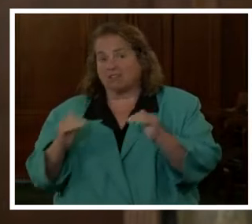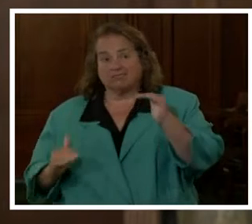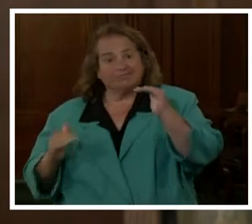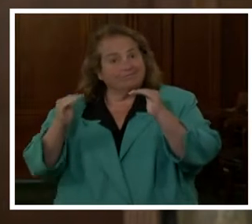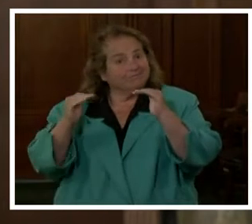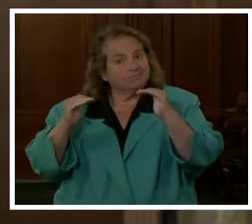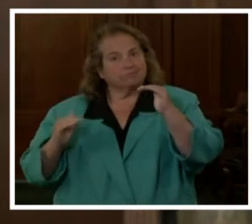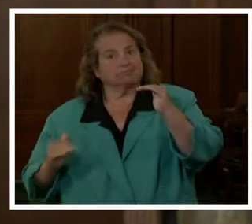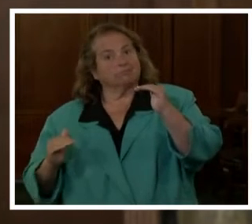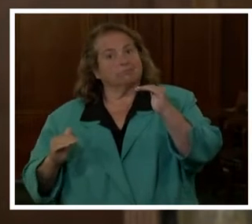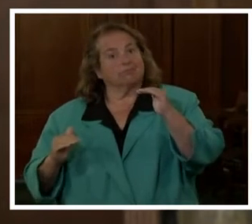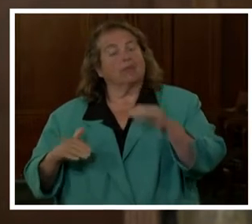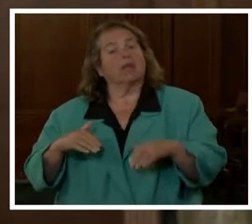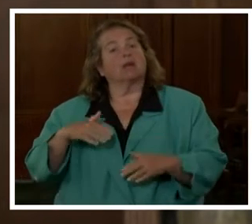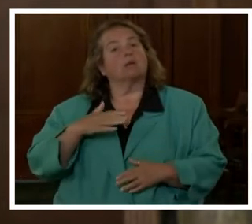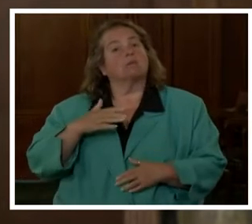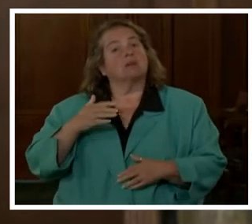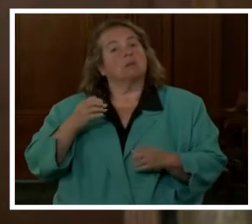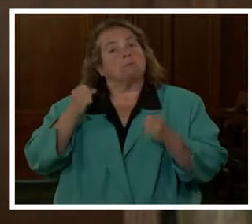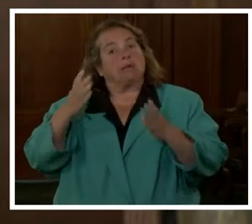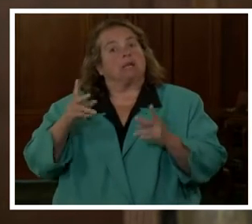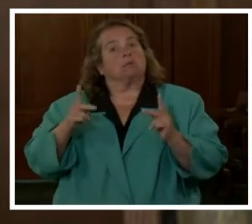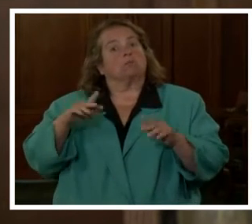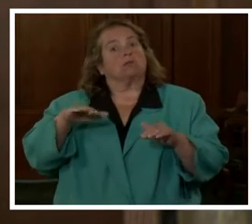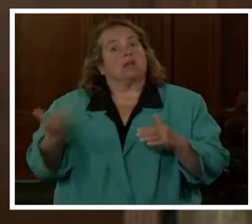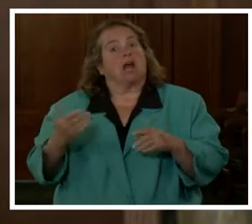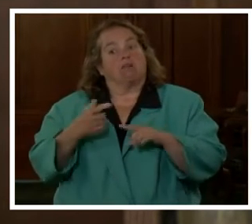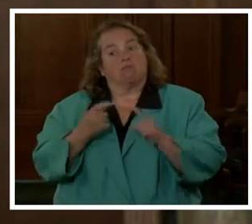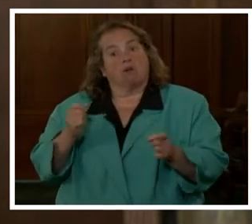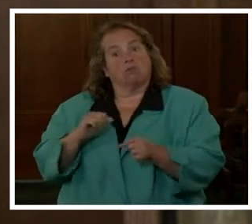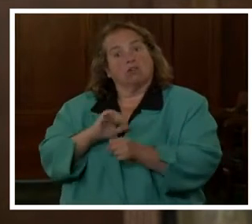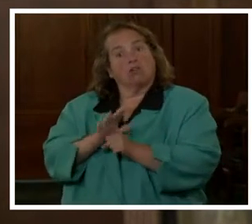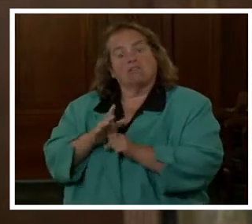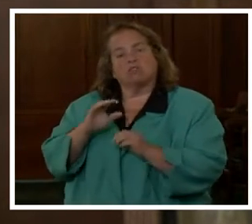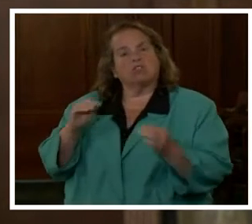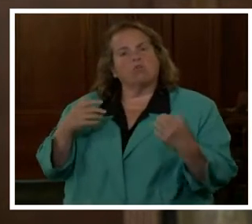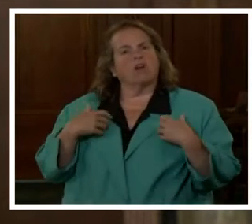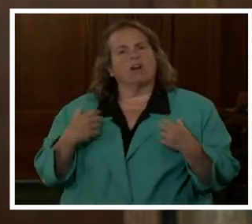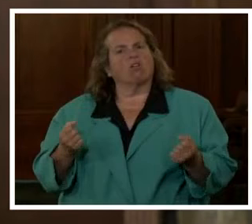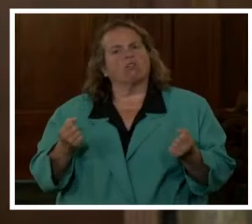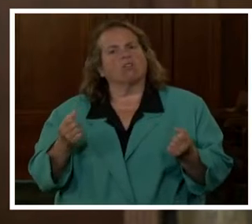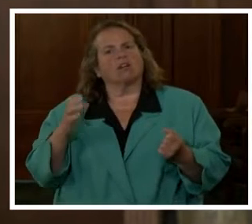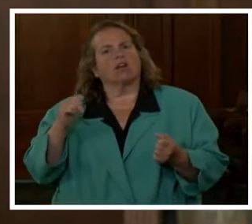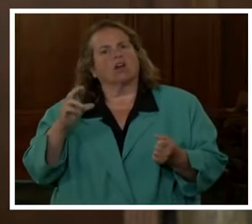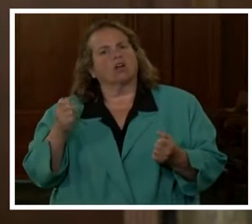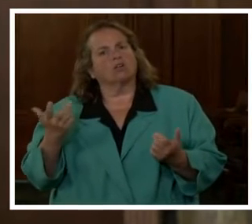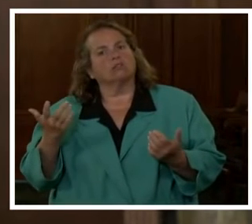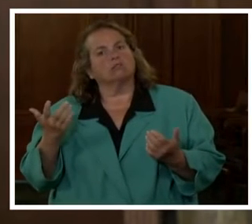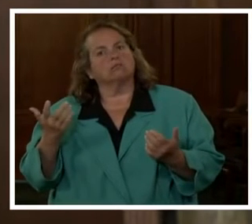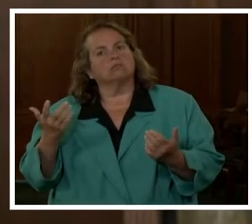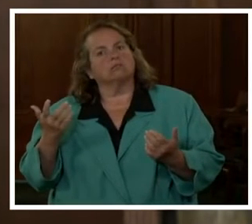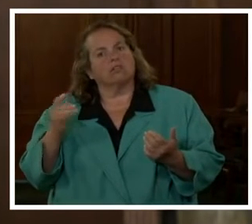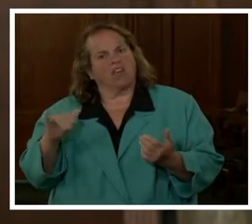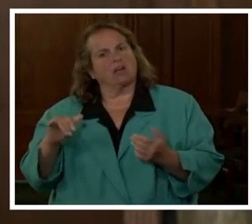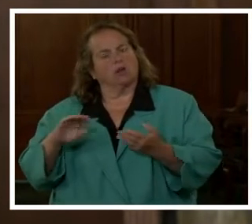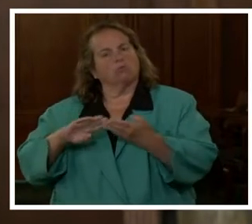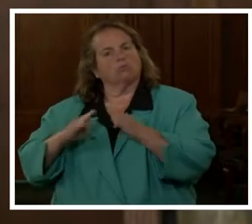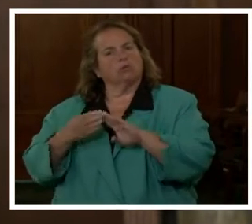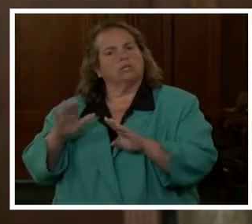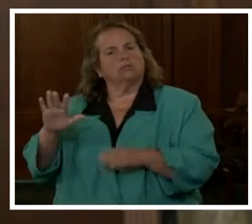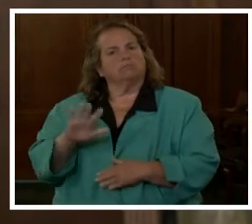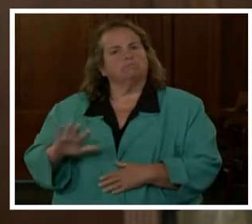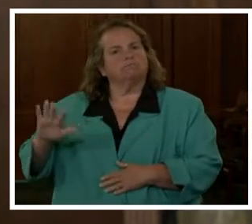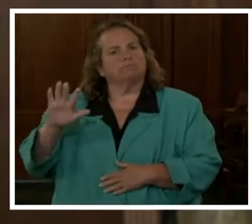short time as governor seen and I felt a lot. I've had individuals try to create fear